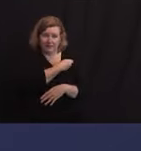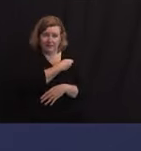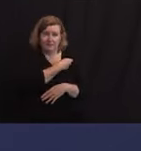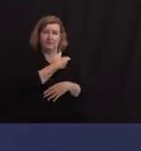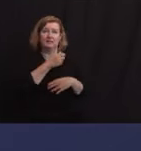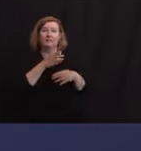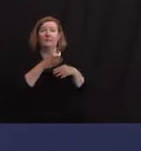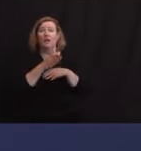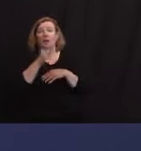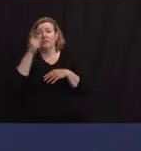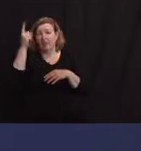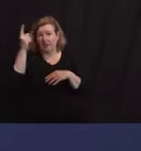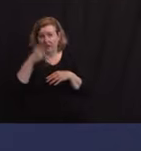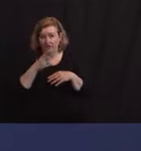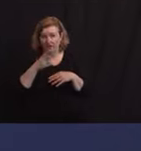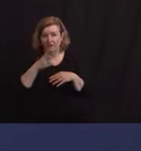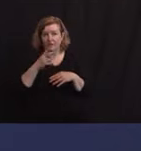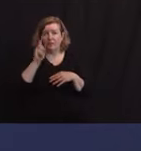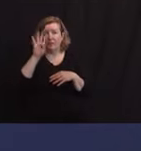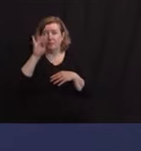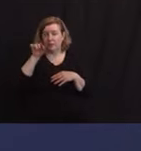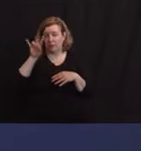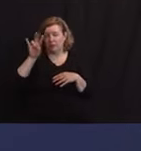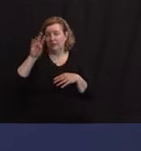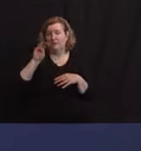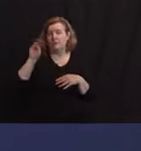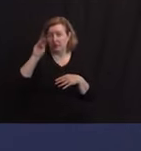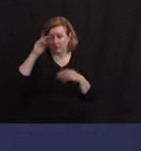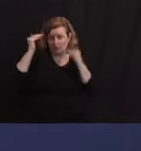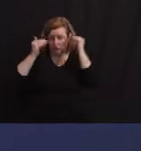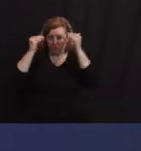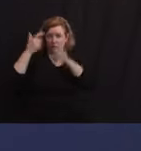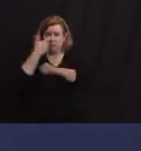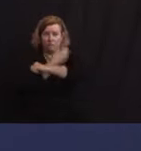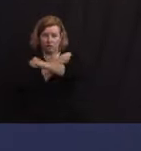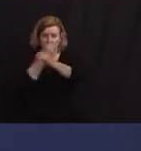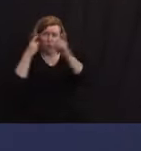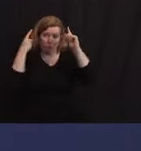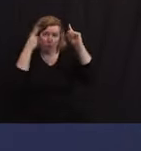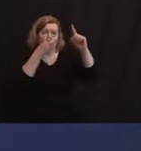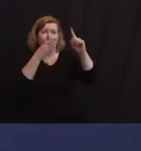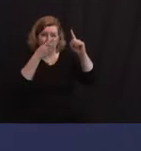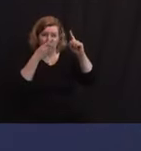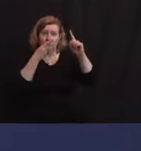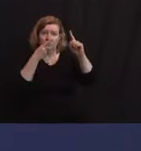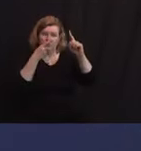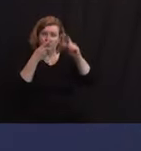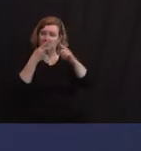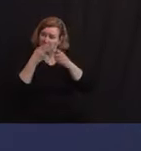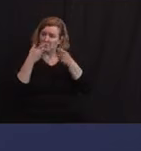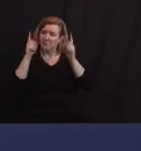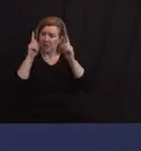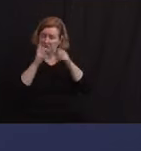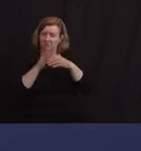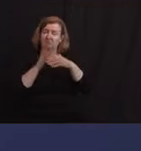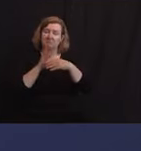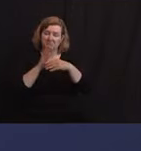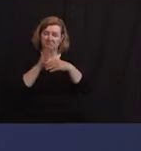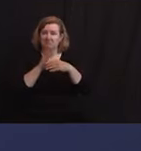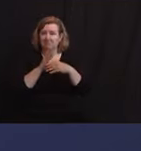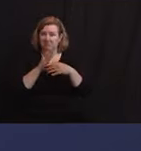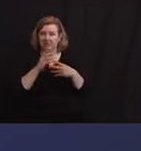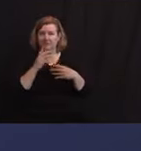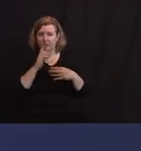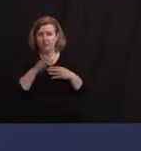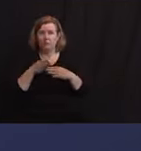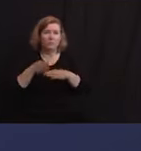million adults, we want to get vaccinated. Having been vaccinated, the weather getting a little bit better to allow us to live more of our lives